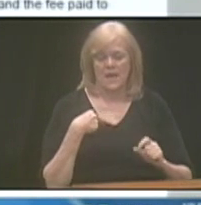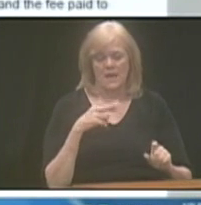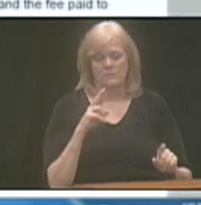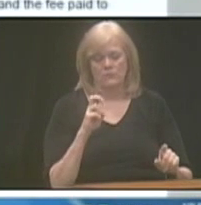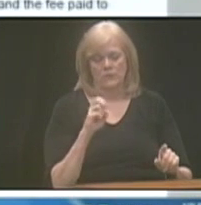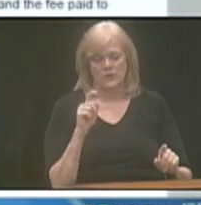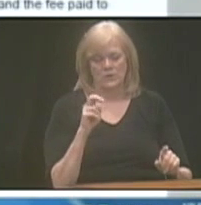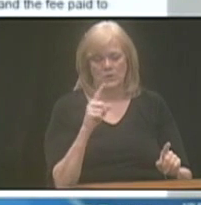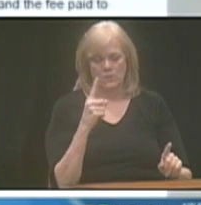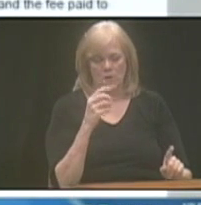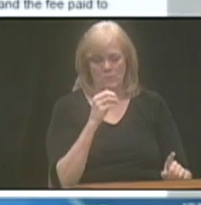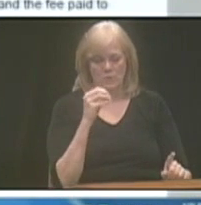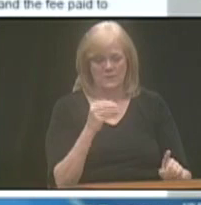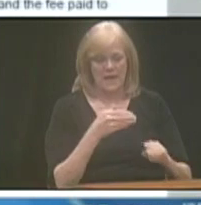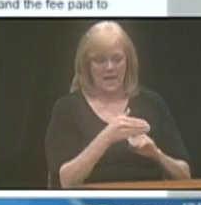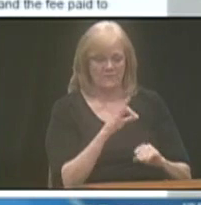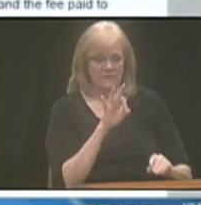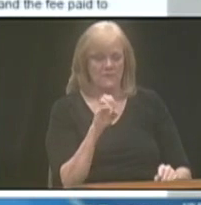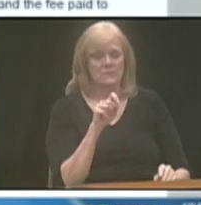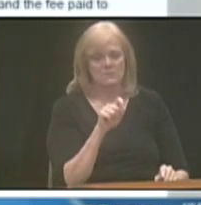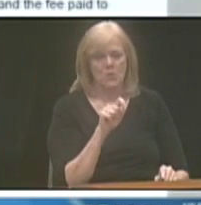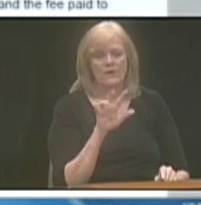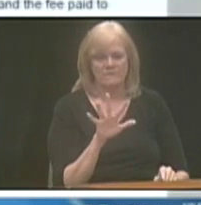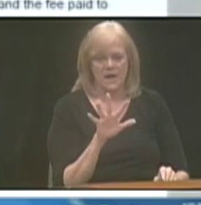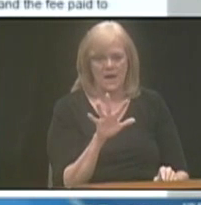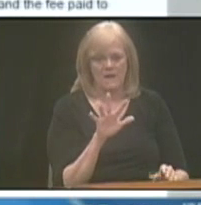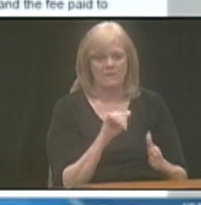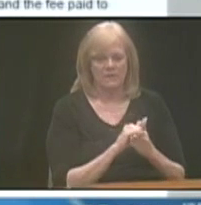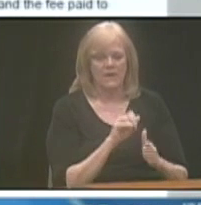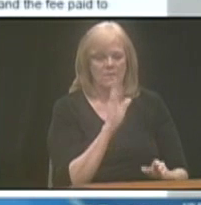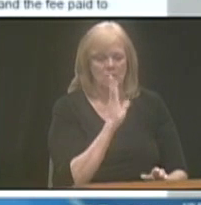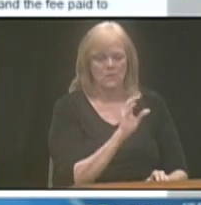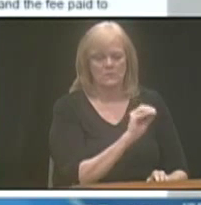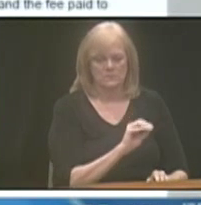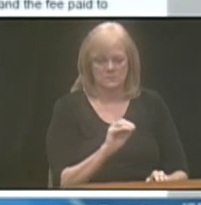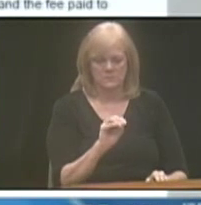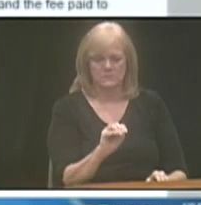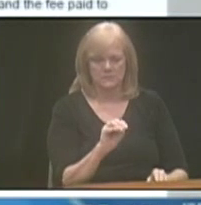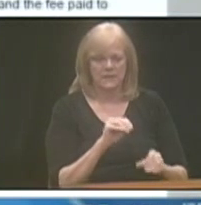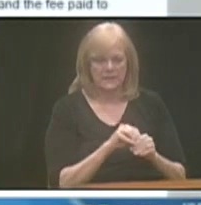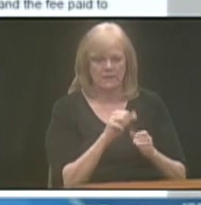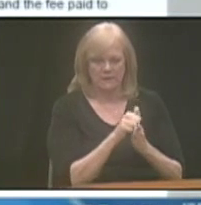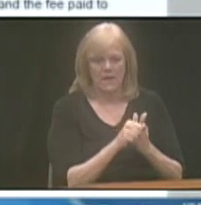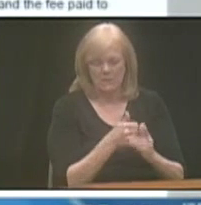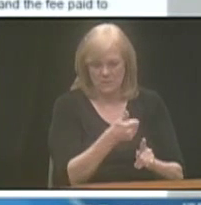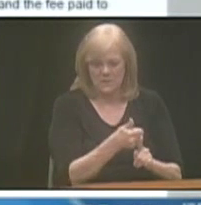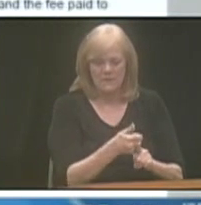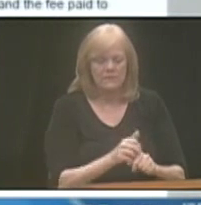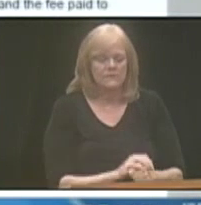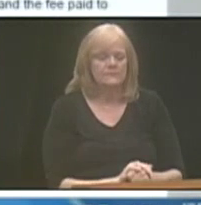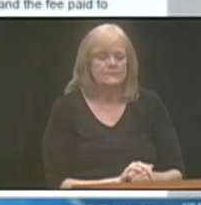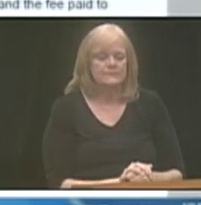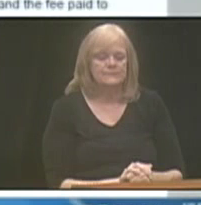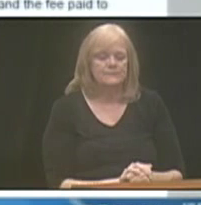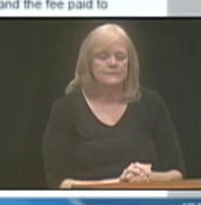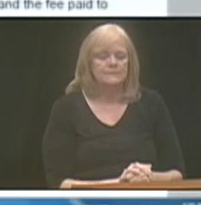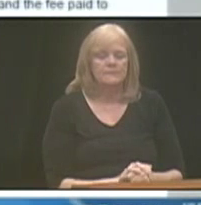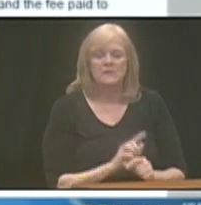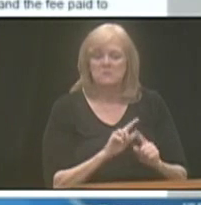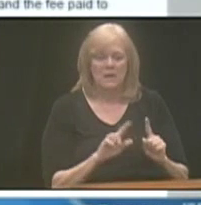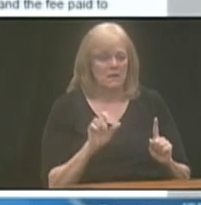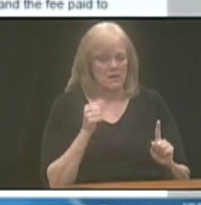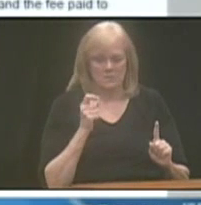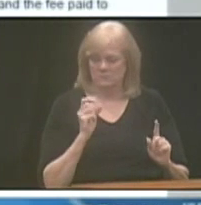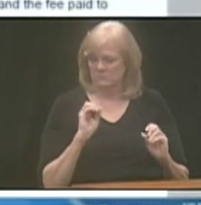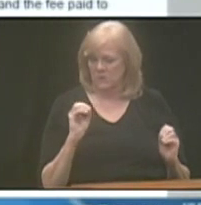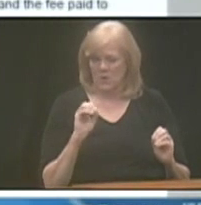return of 1%, but after the fee, it's 0.5 that goes into the account itself. Otherwise, there are no